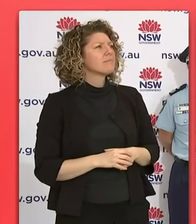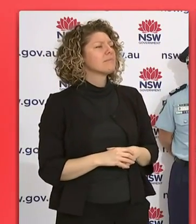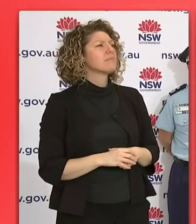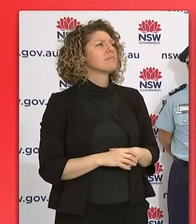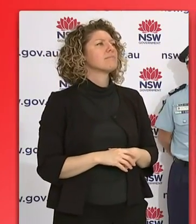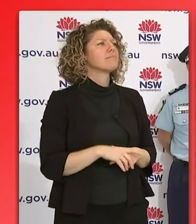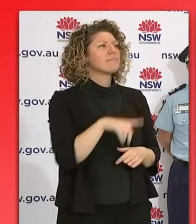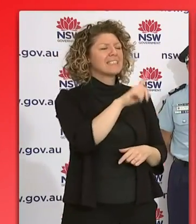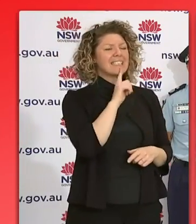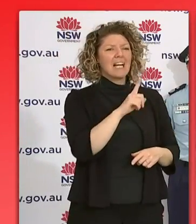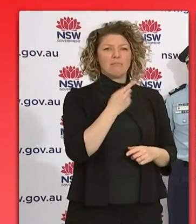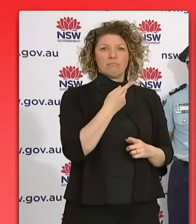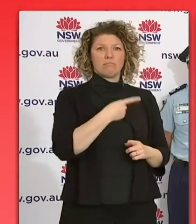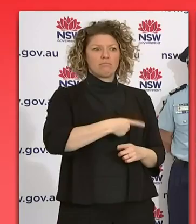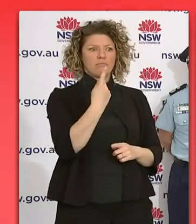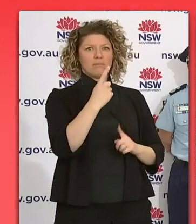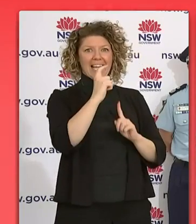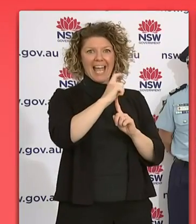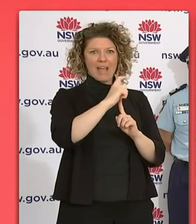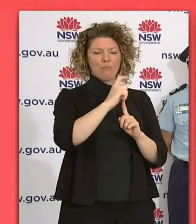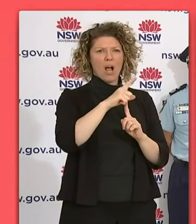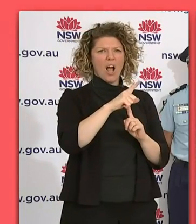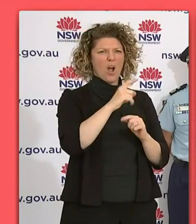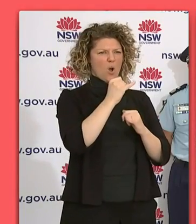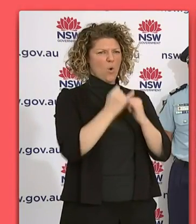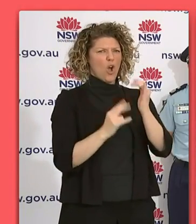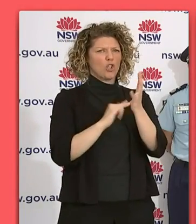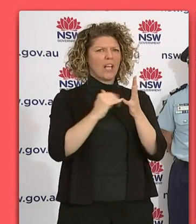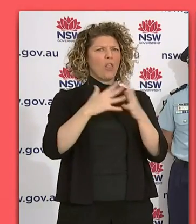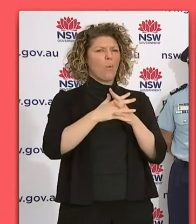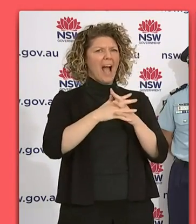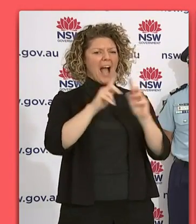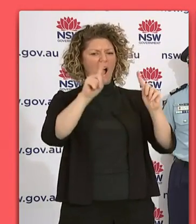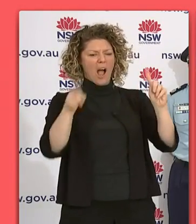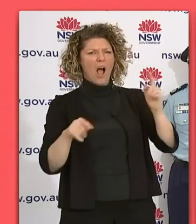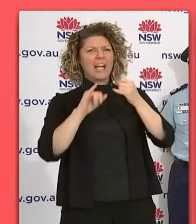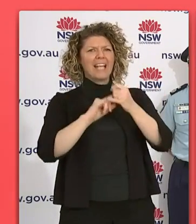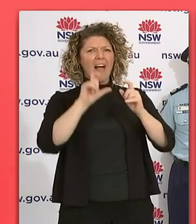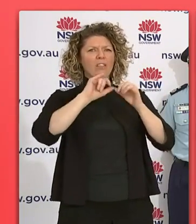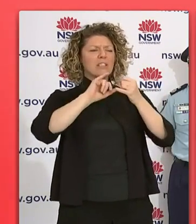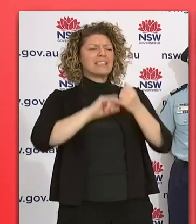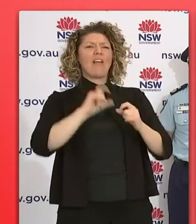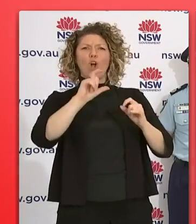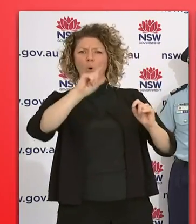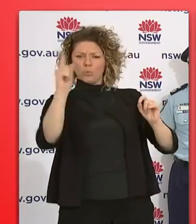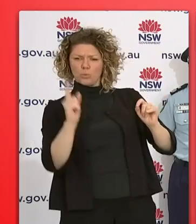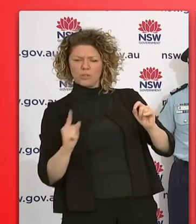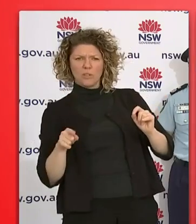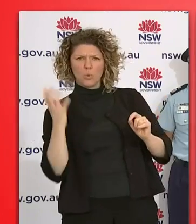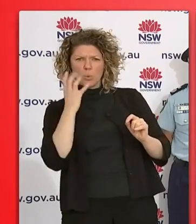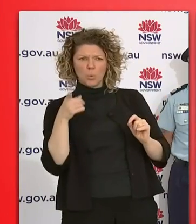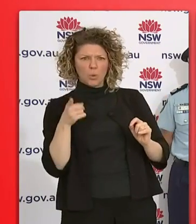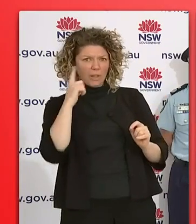to the South Coast, Queanby and those areas, are you looking to put those areas in lockdown? Well, look, it is an evolving situation. So we'll look at the health